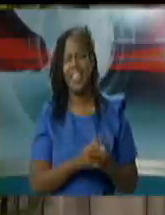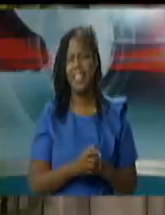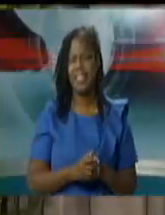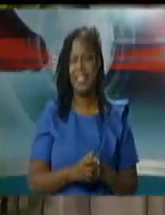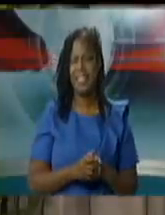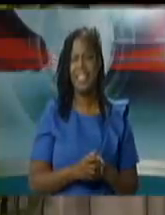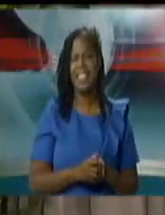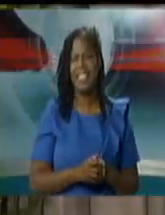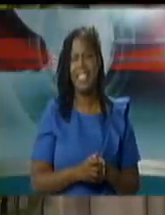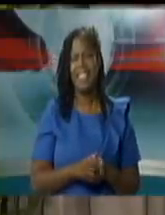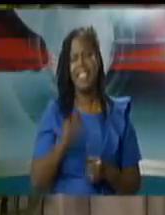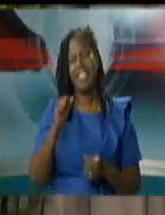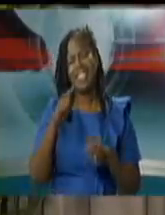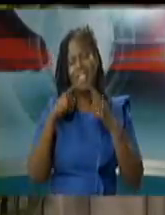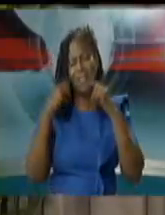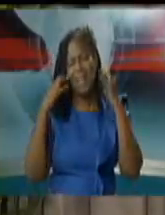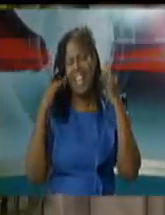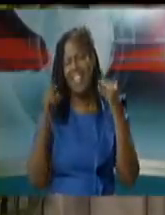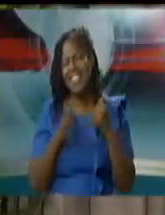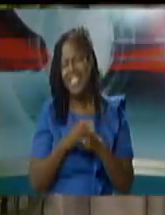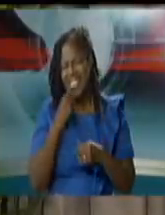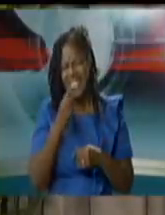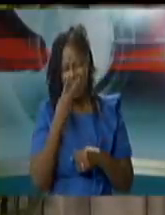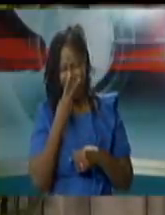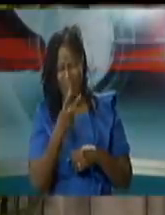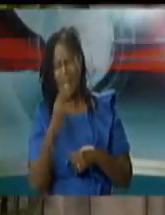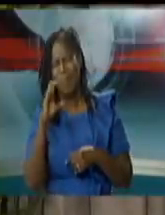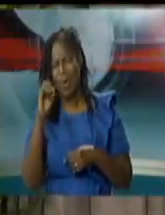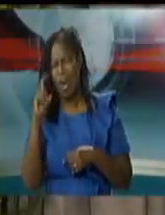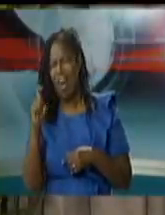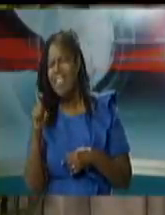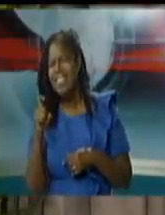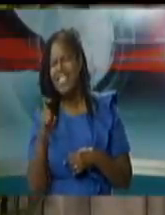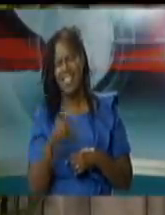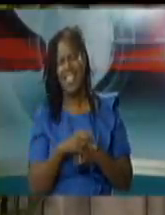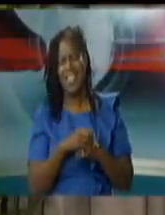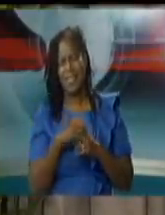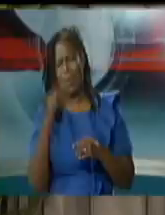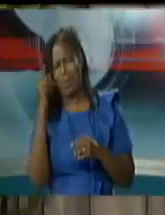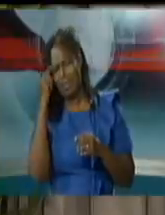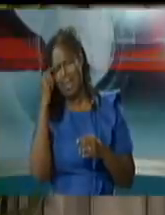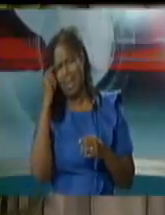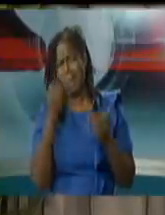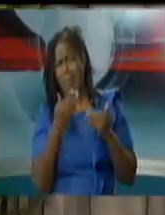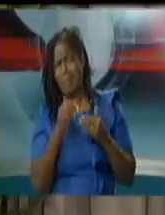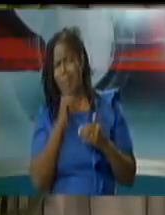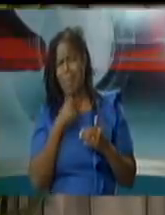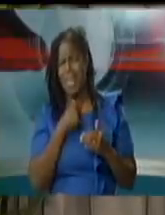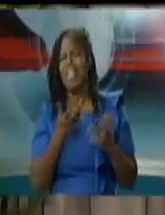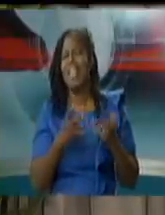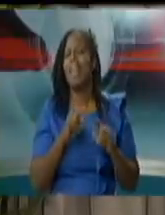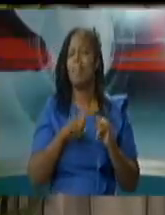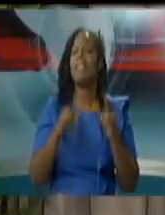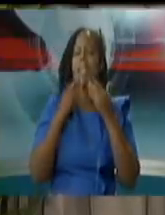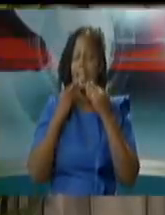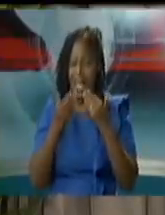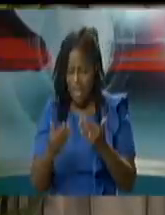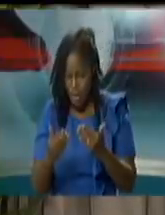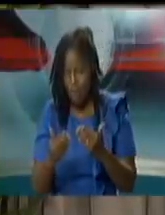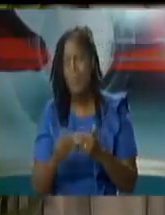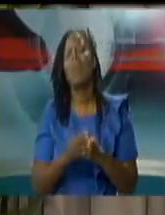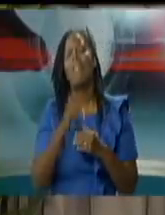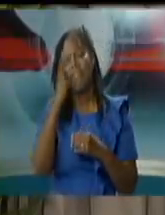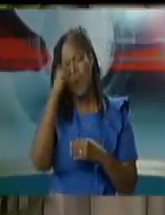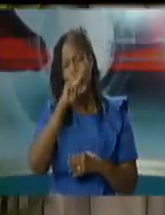collecting too hard clout on my head so sorry about that folks um thank you miss personal for your question um